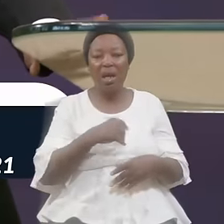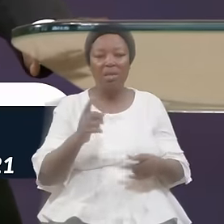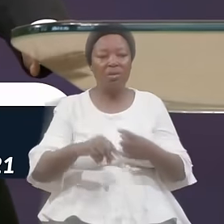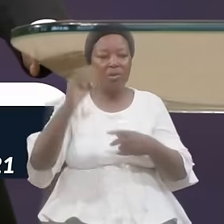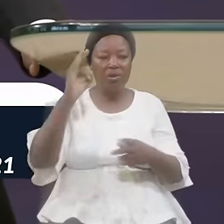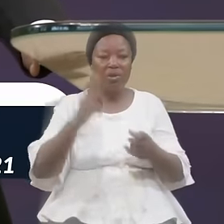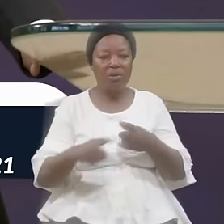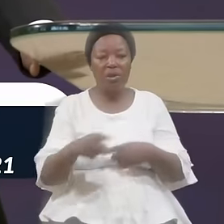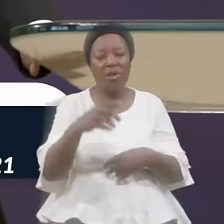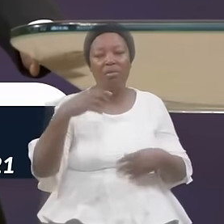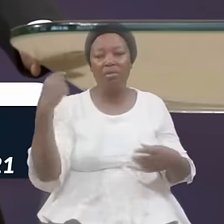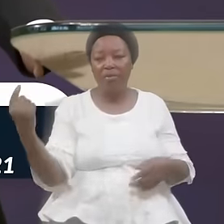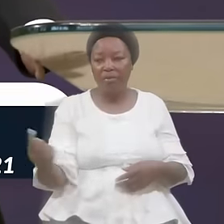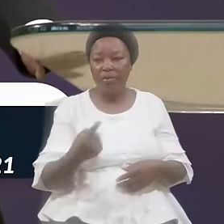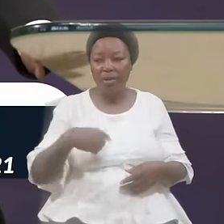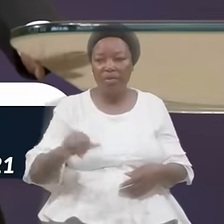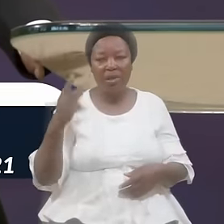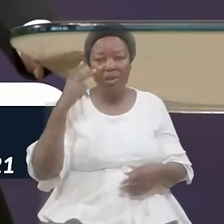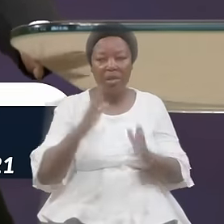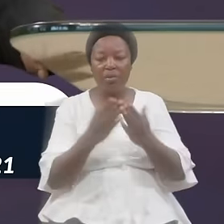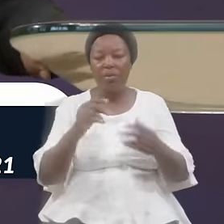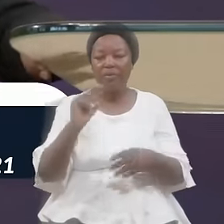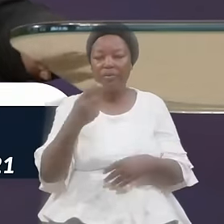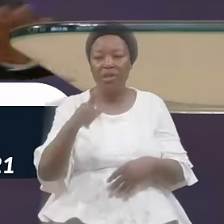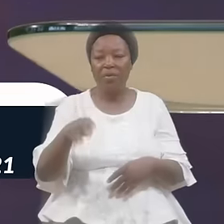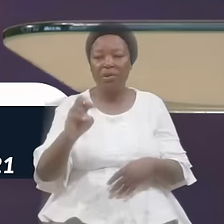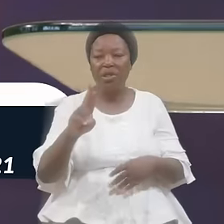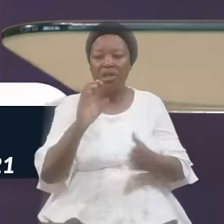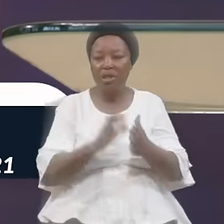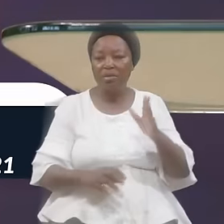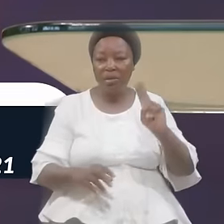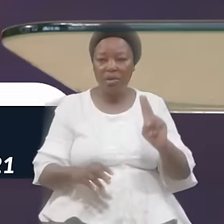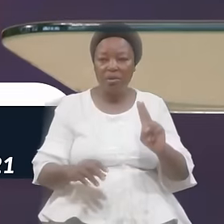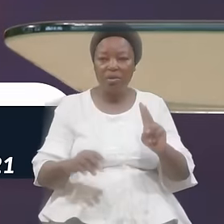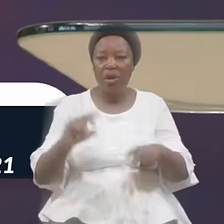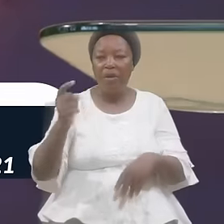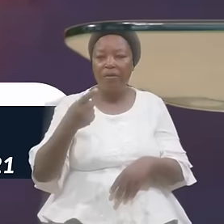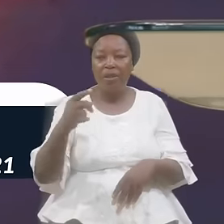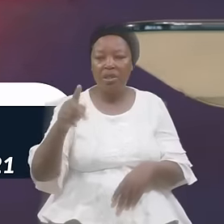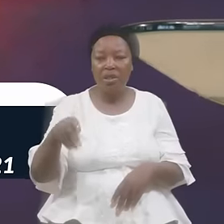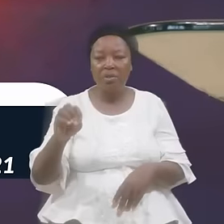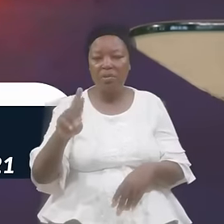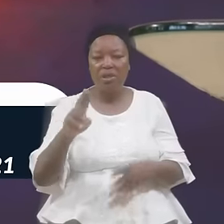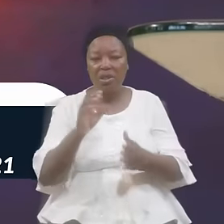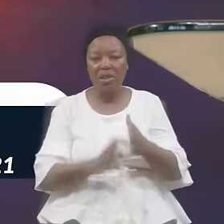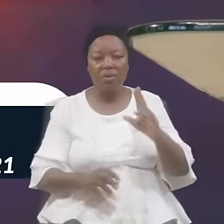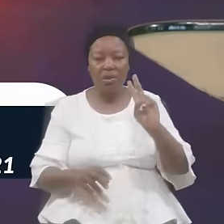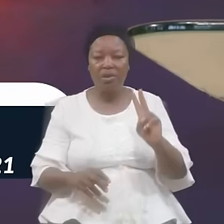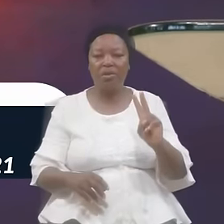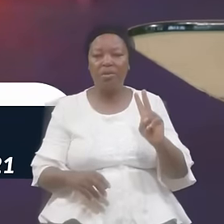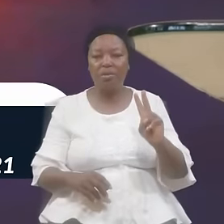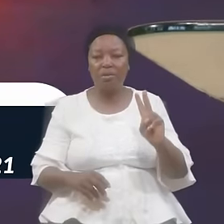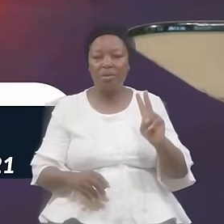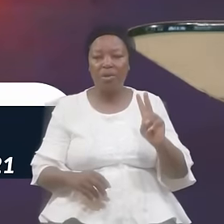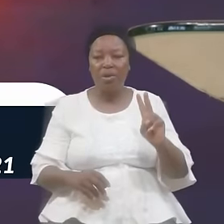at First Peter Chapter Two And I'm Reading From Verse One First Peter Chapter Two